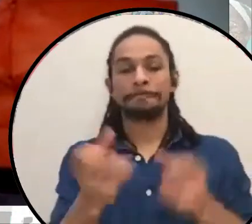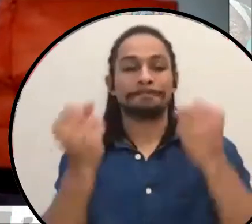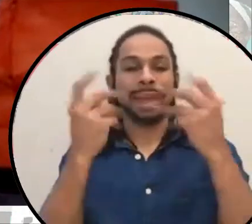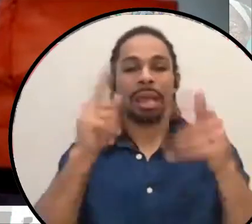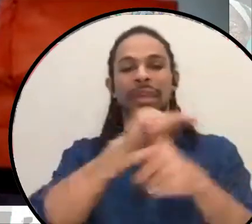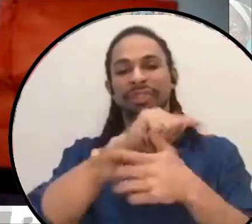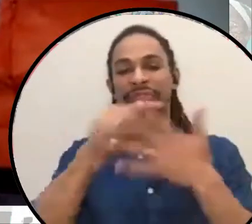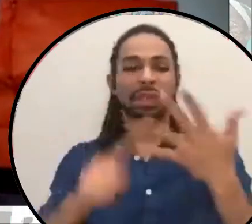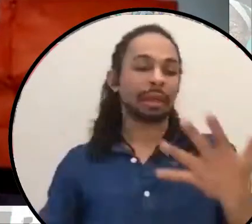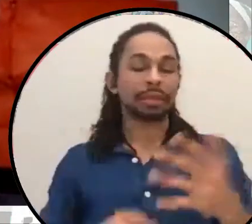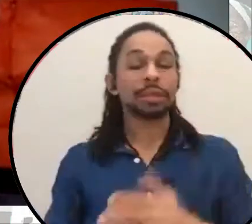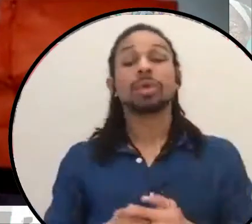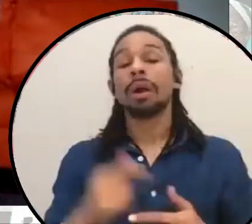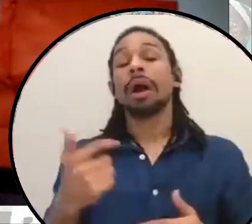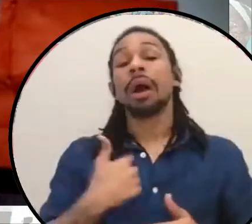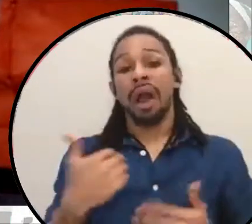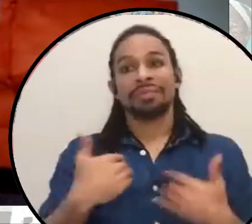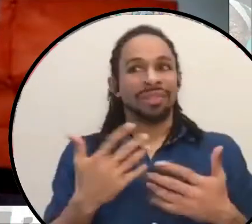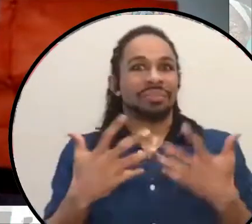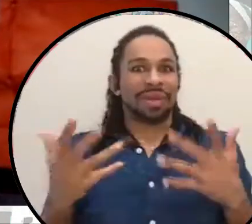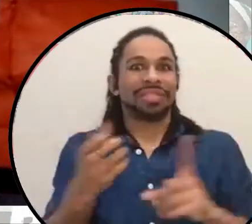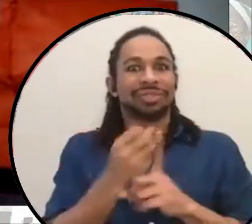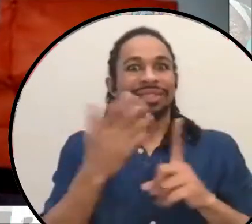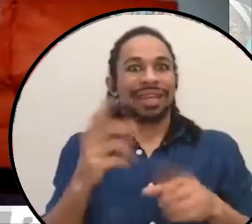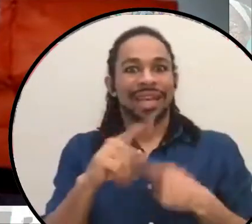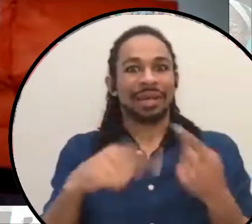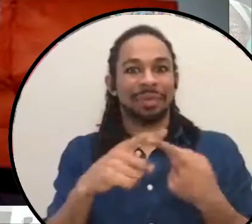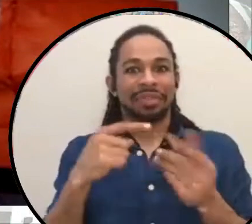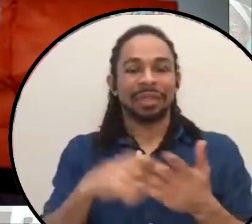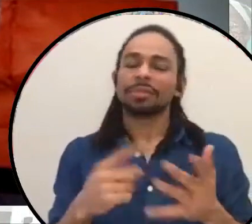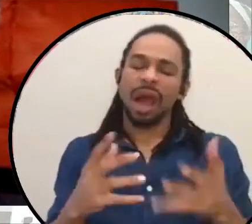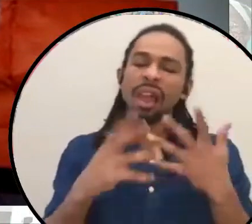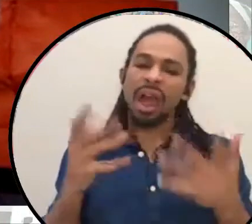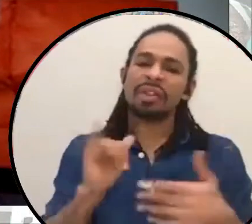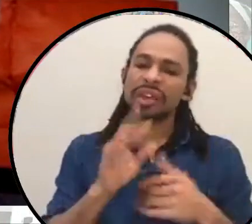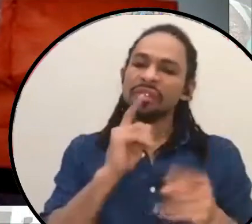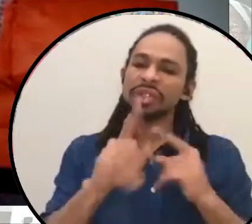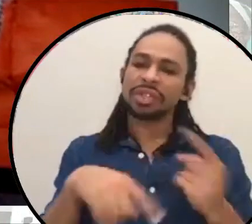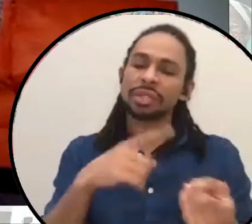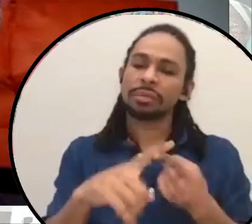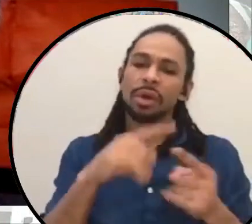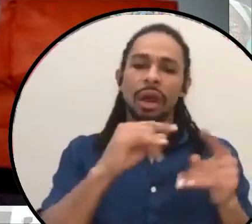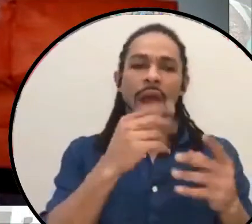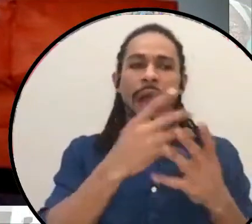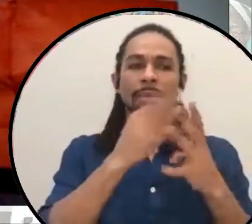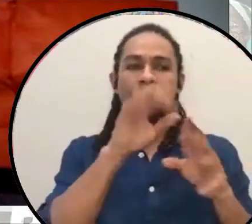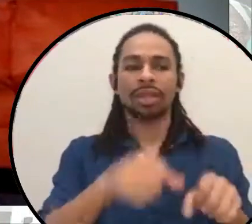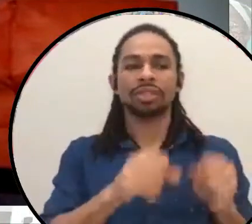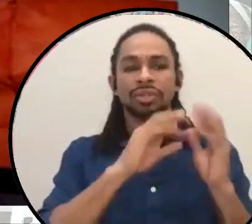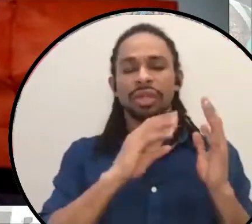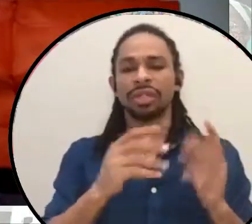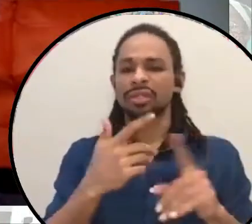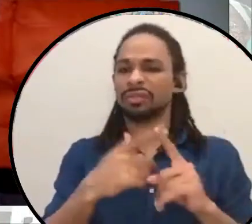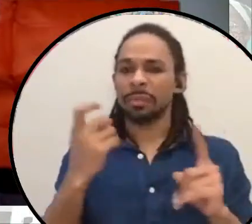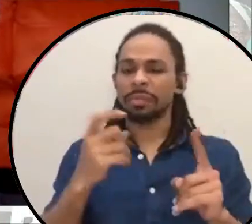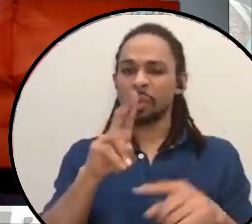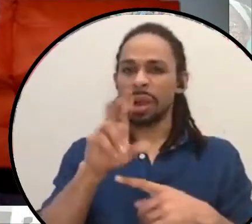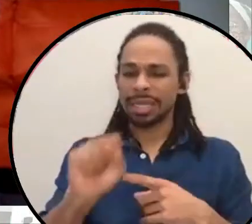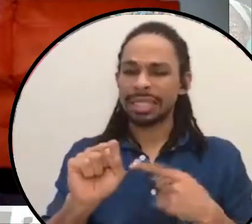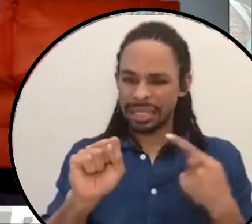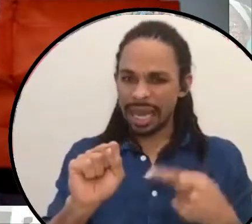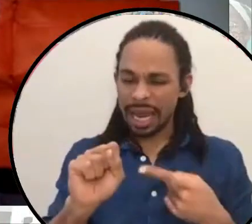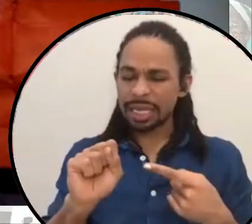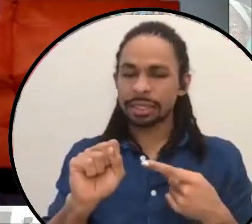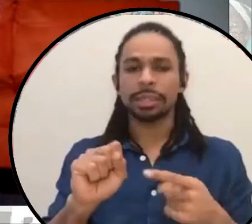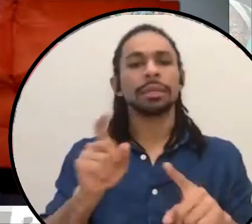but I want to add that so much of the conversation about abolition extends from the United States, but there are other parts of the